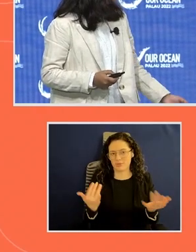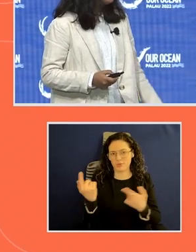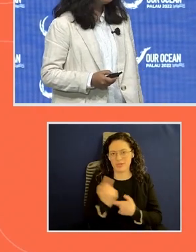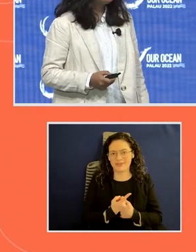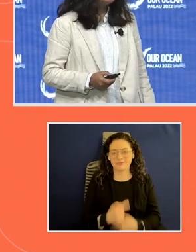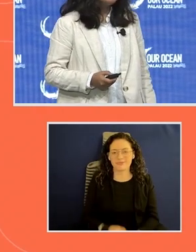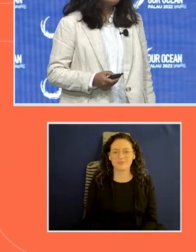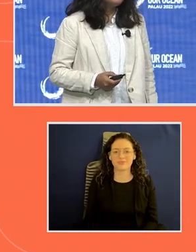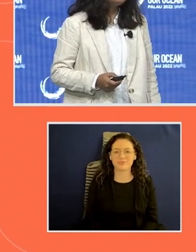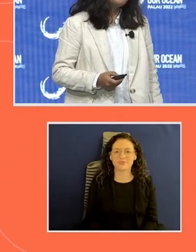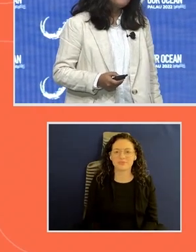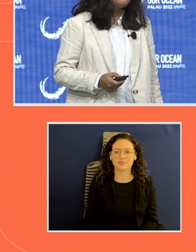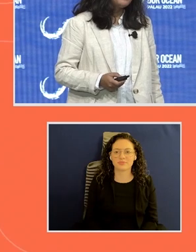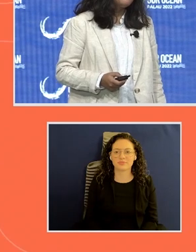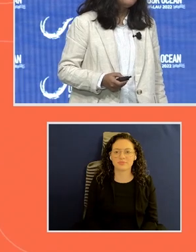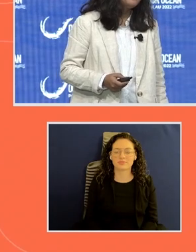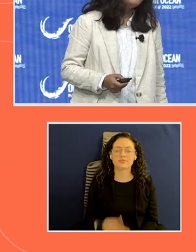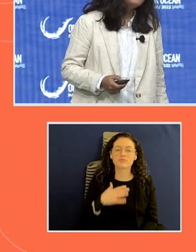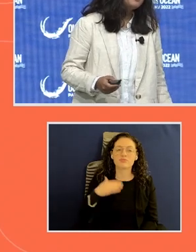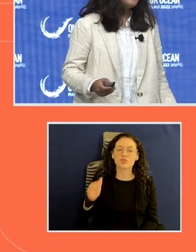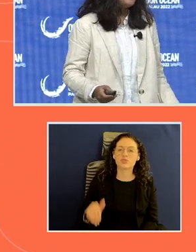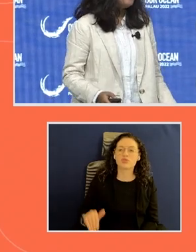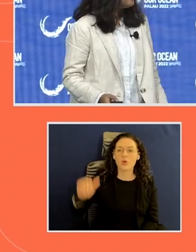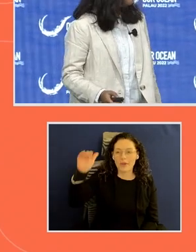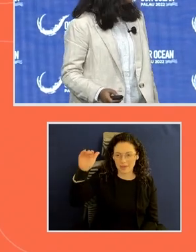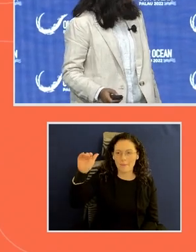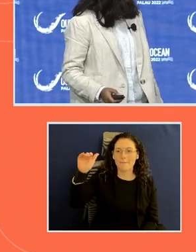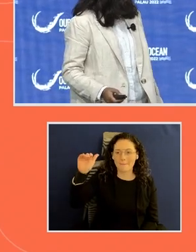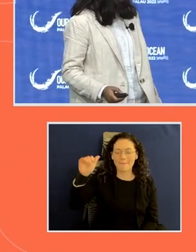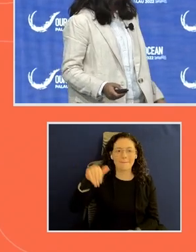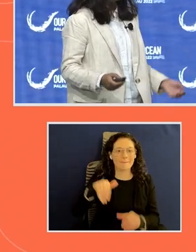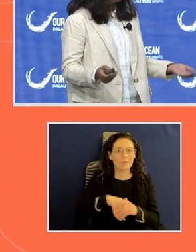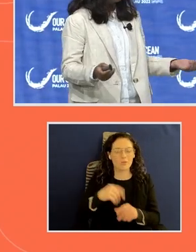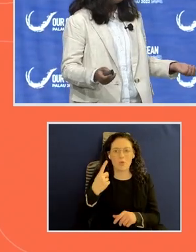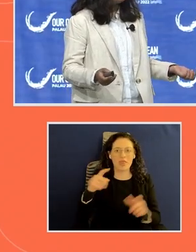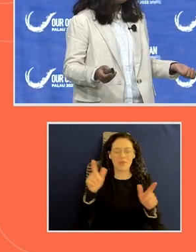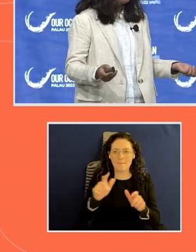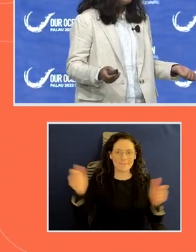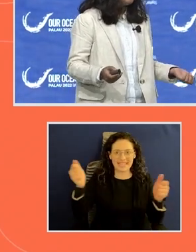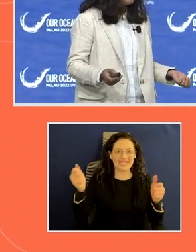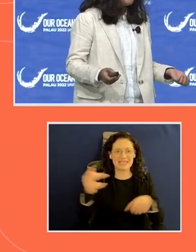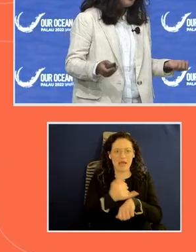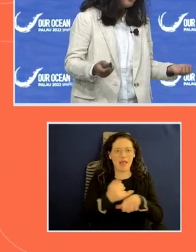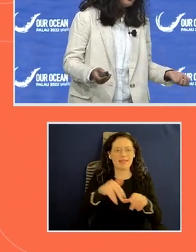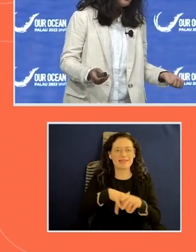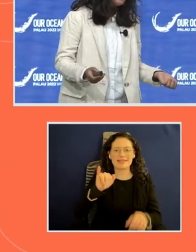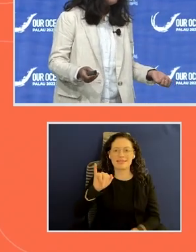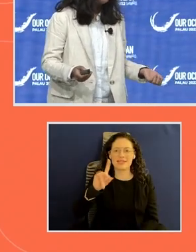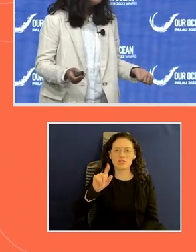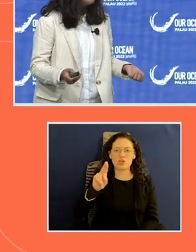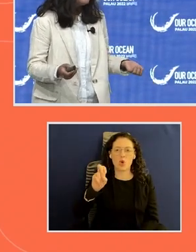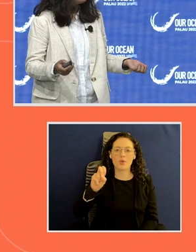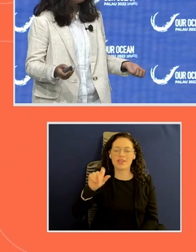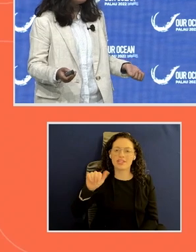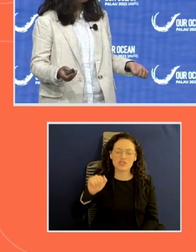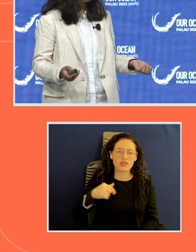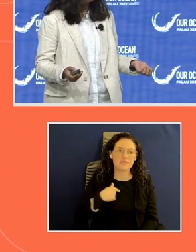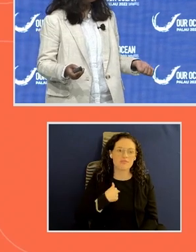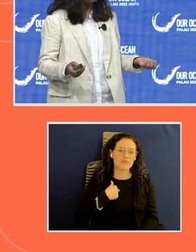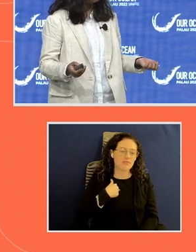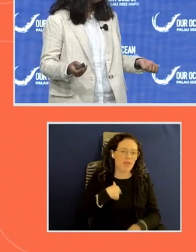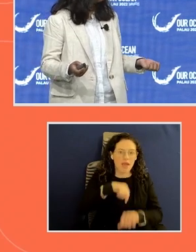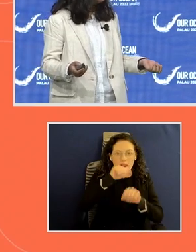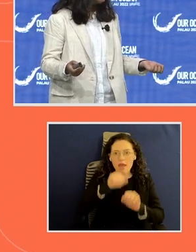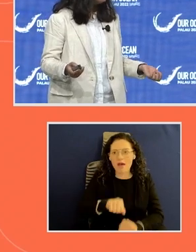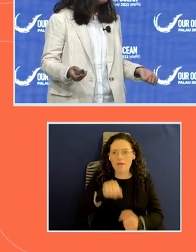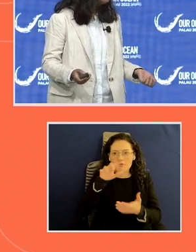As a child growing up in Java, one of the biggest islands in Indonesia, I used to love reading about the adventures of the famous five